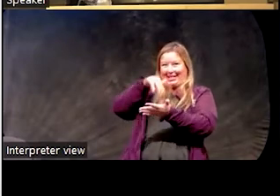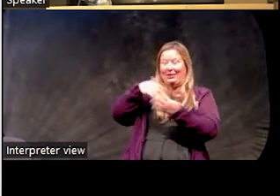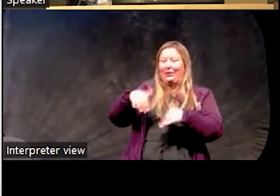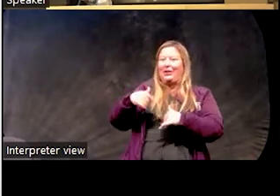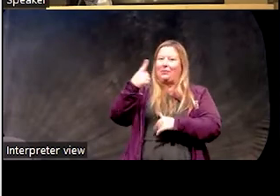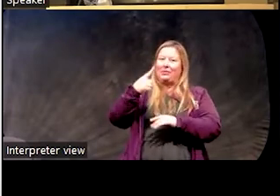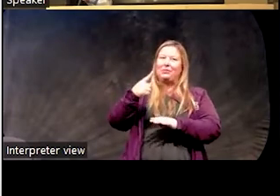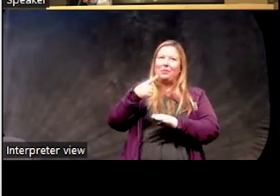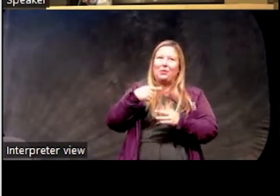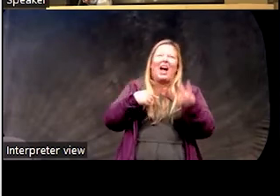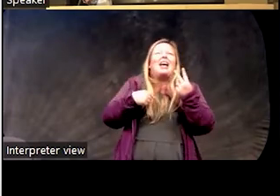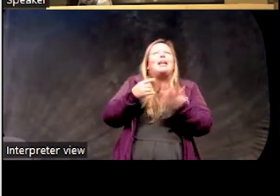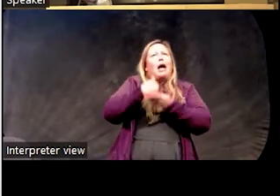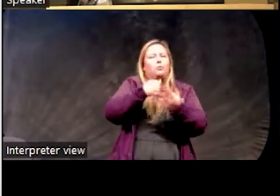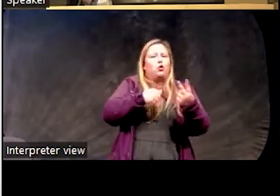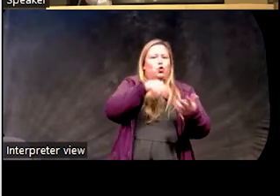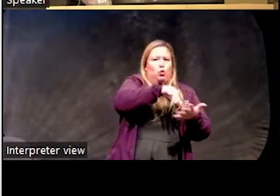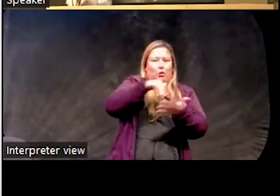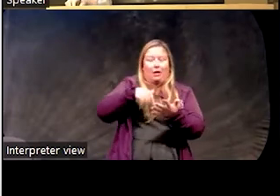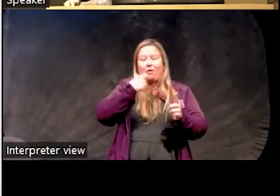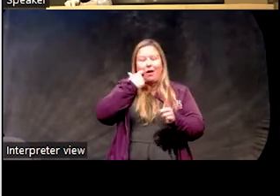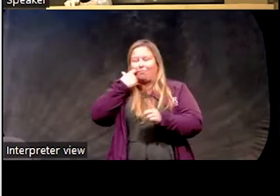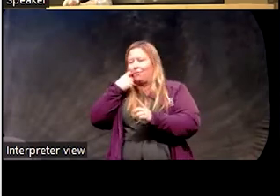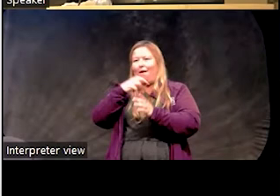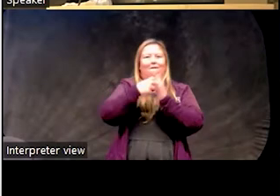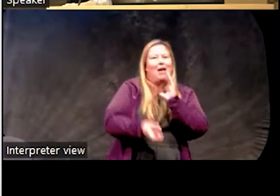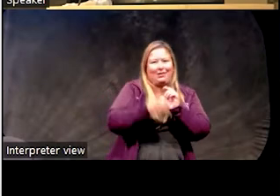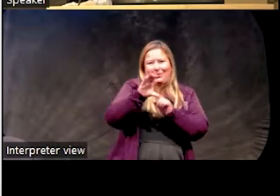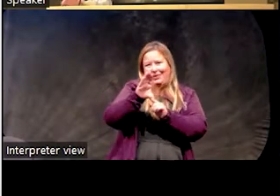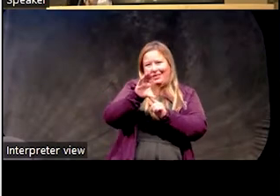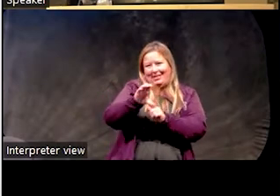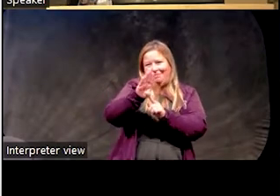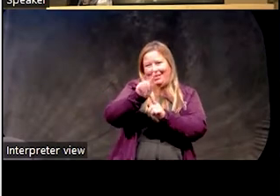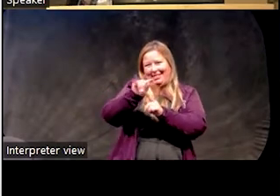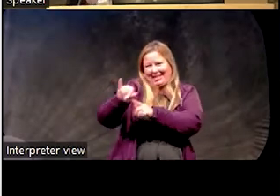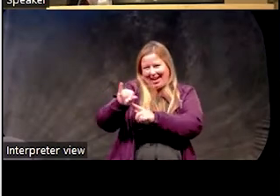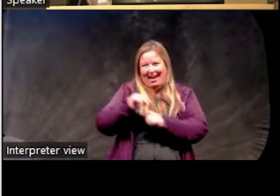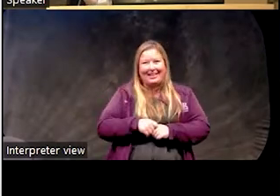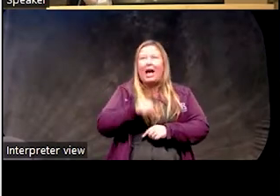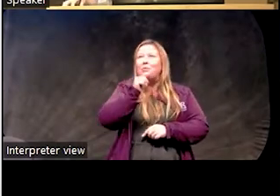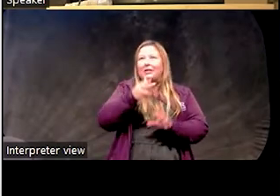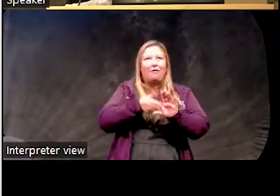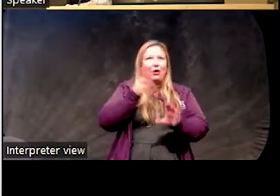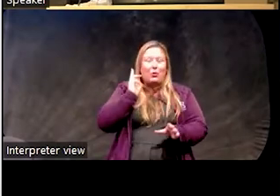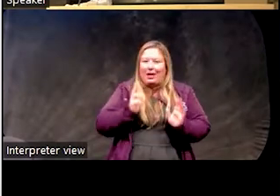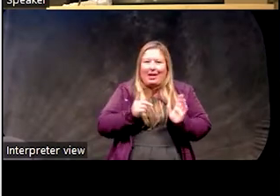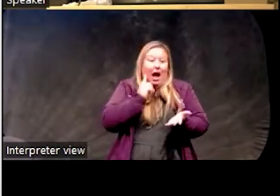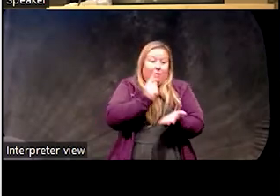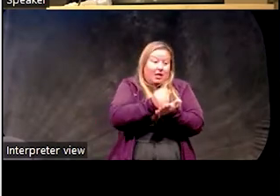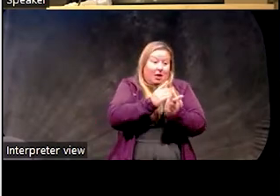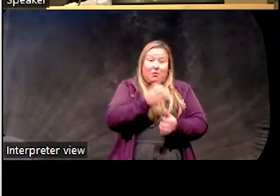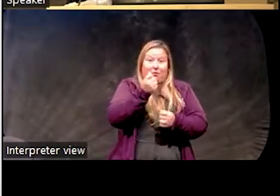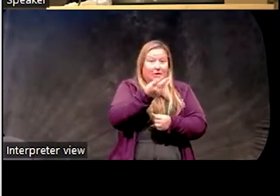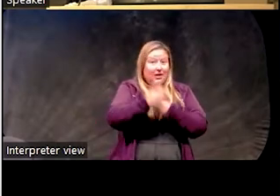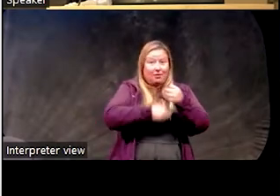was one of the studies of the two that I helped with got me hooked into CBT-I as a clinician. And I won't go back because as a therapist for many years,